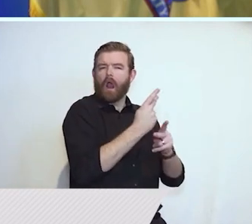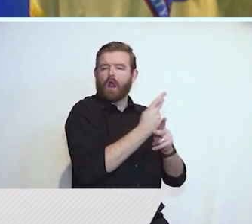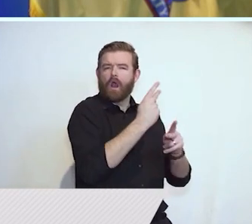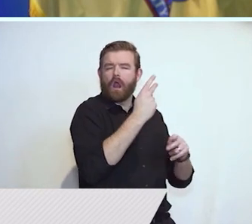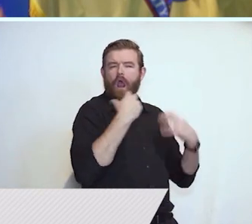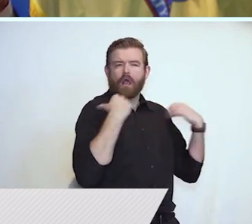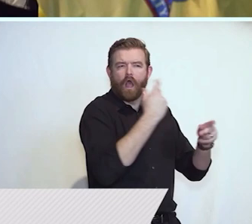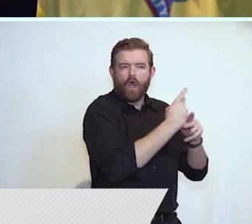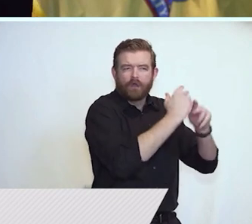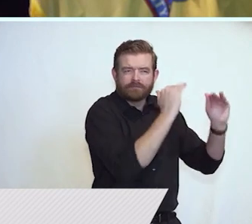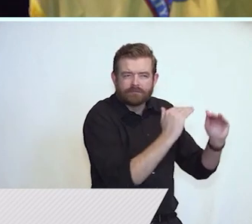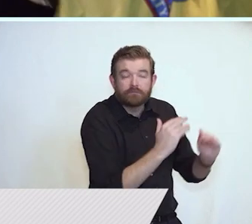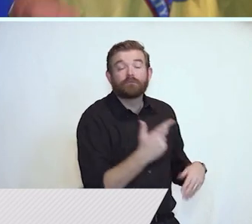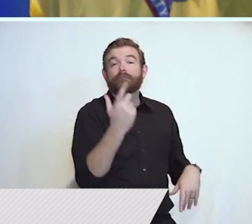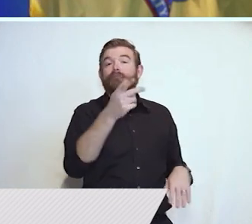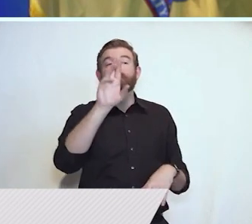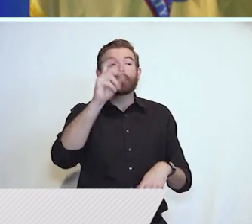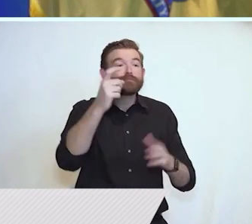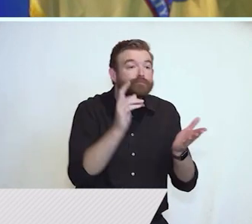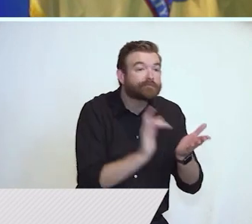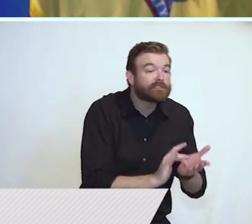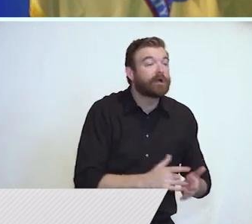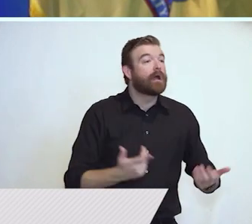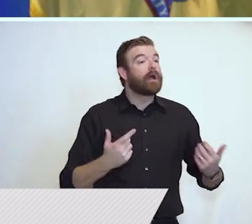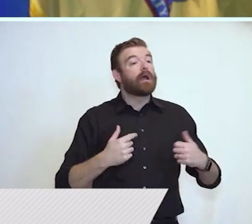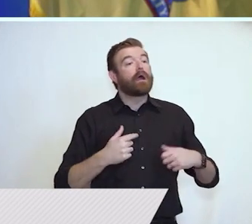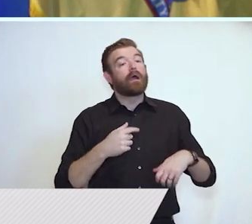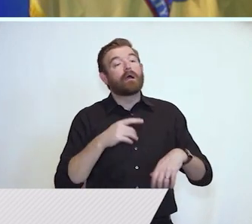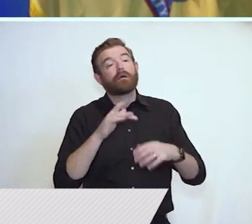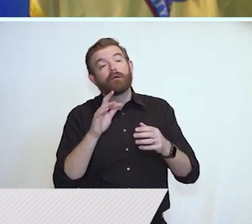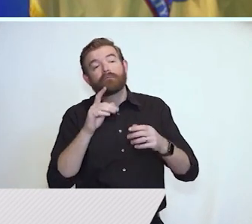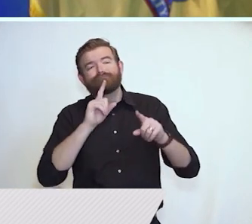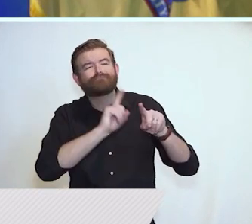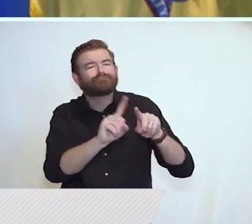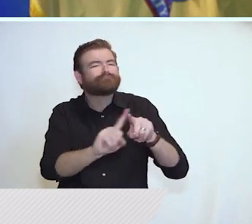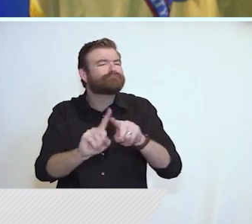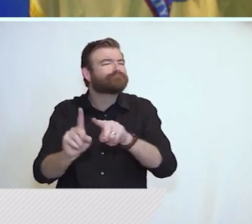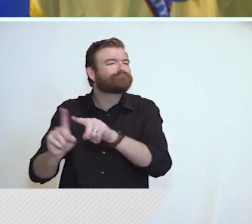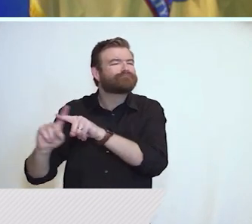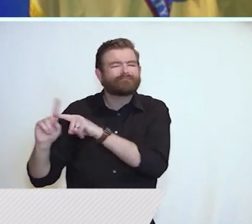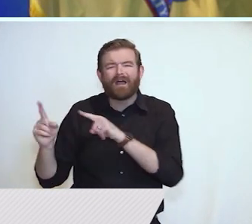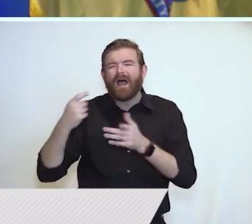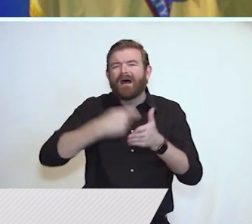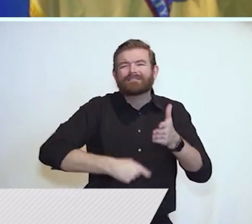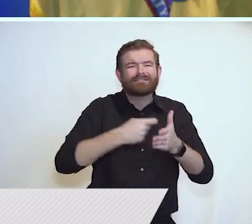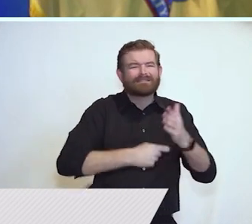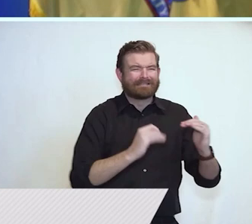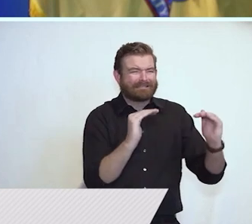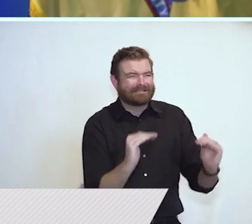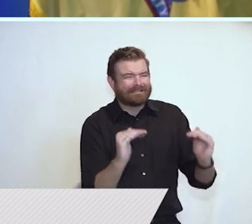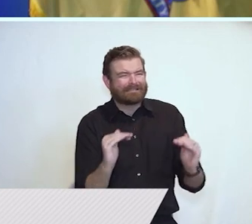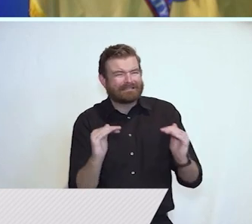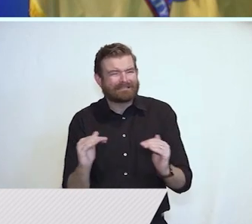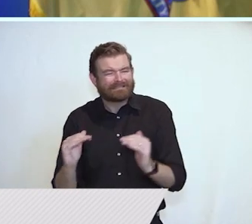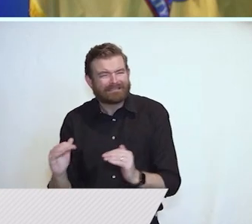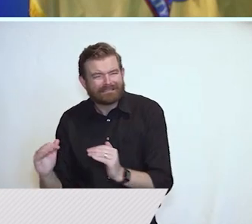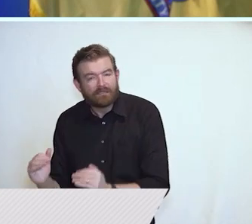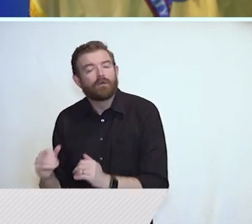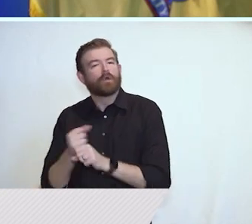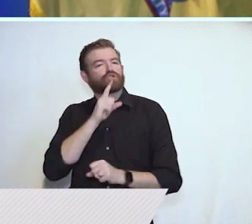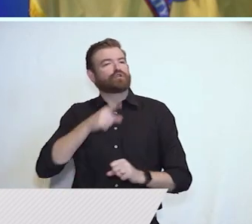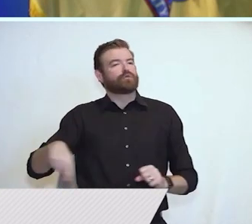medications to the pills millions of residents take every day to maintain their health. This effort will be centered on making